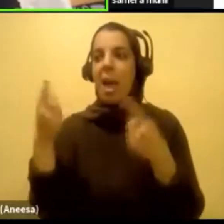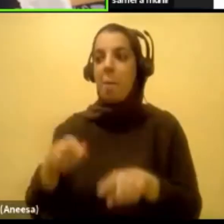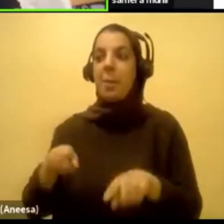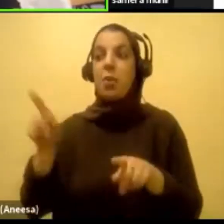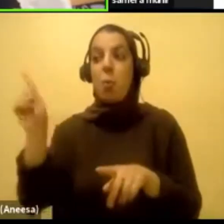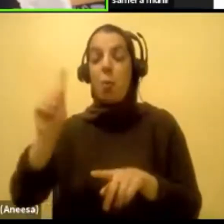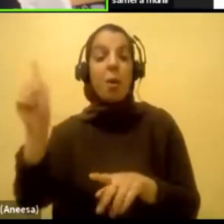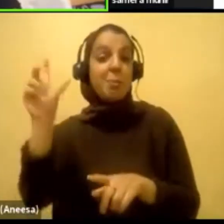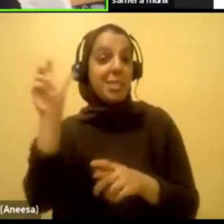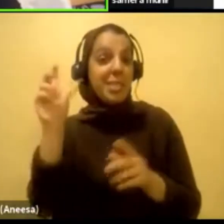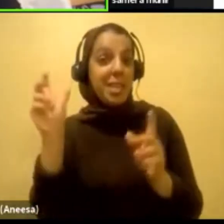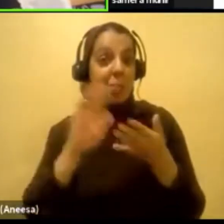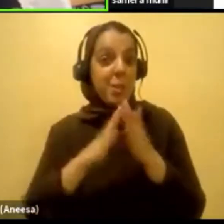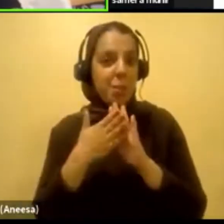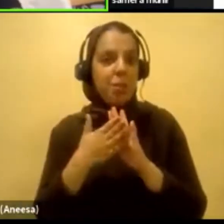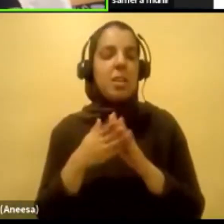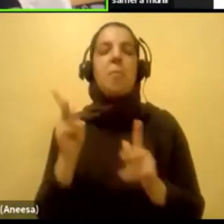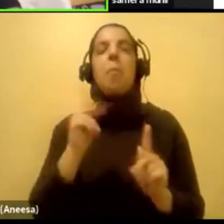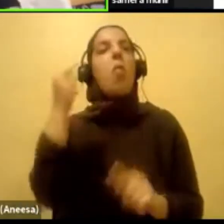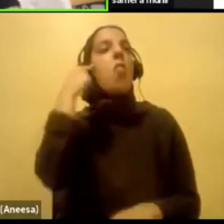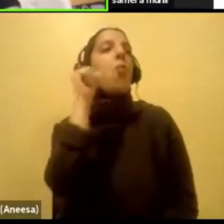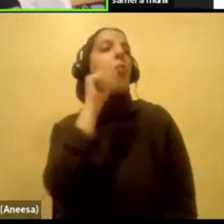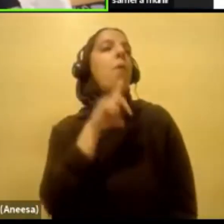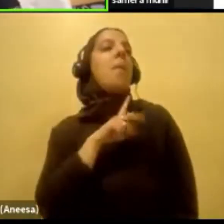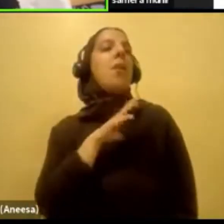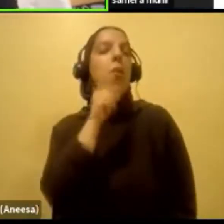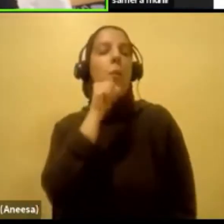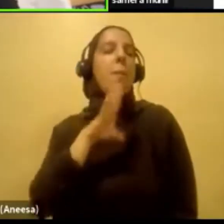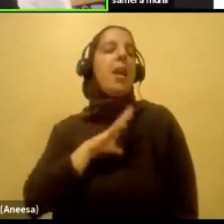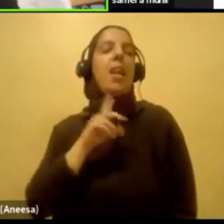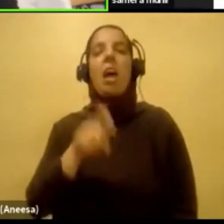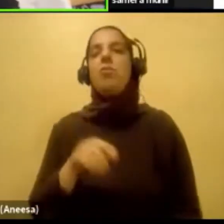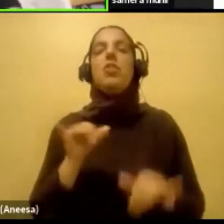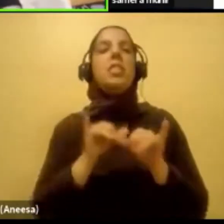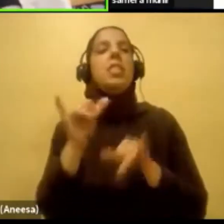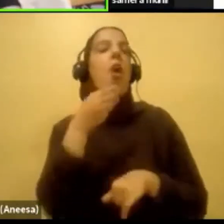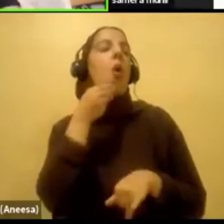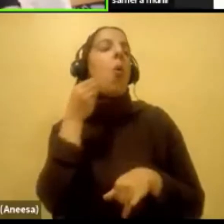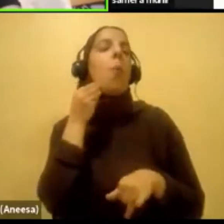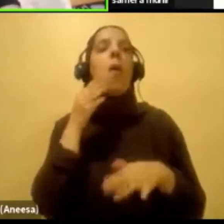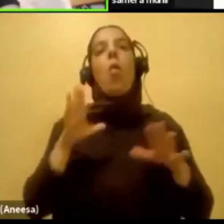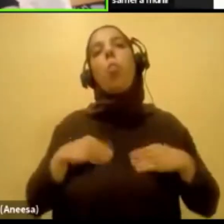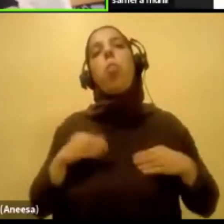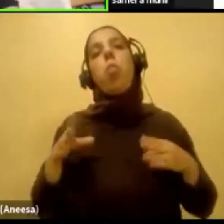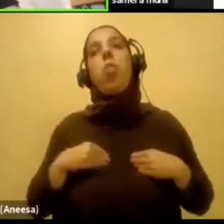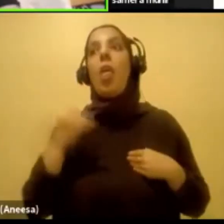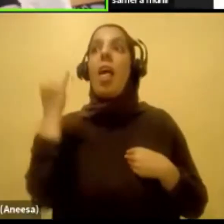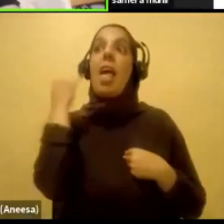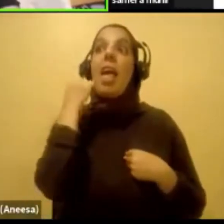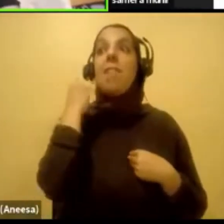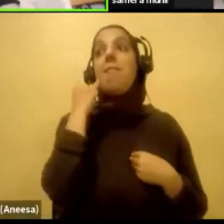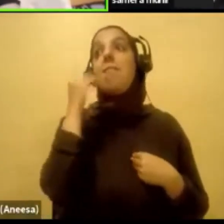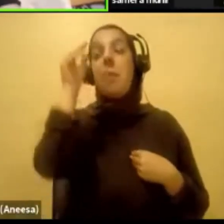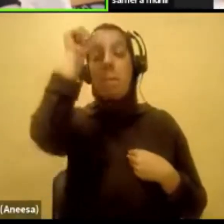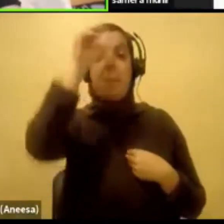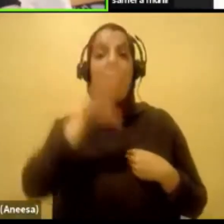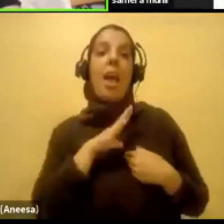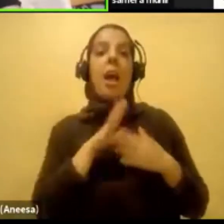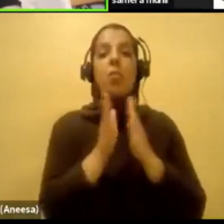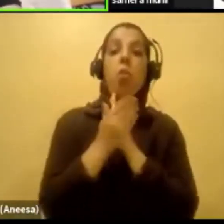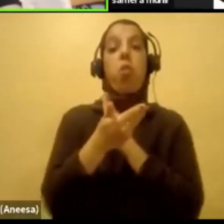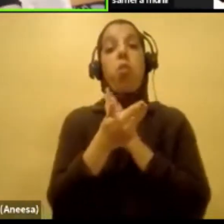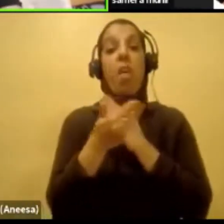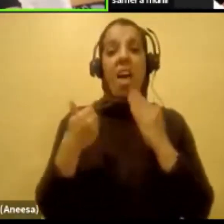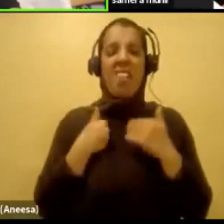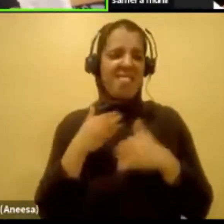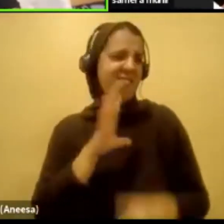be complacent, housewife, obey her husband. Don't, don't talk back. If he cheats on you, it's fine. Like these things, right? Or like